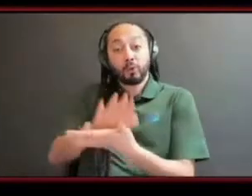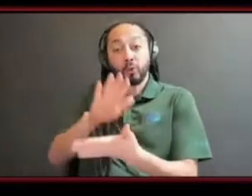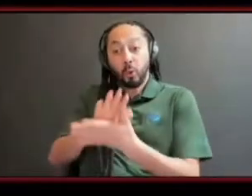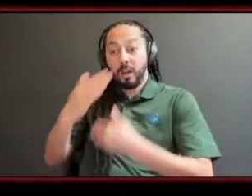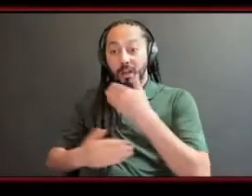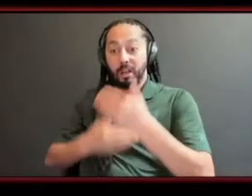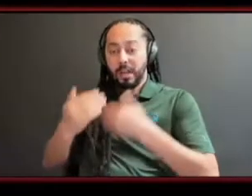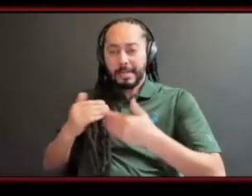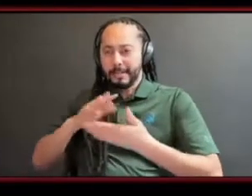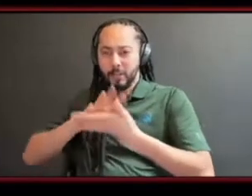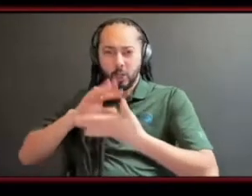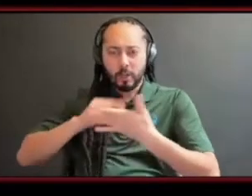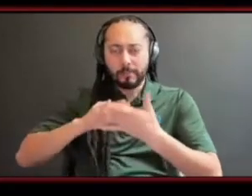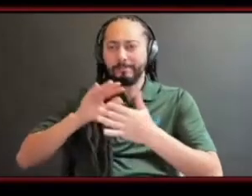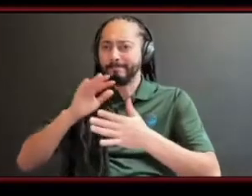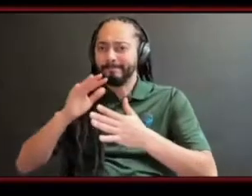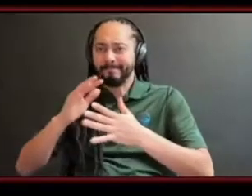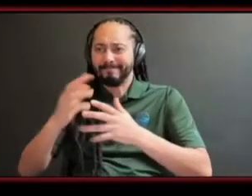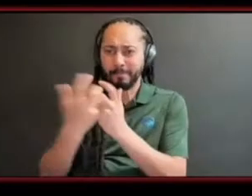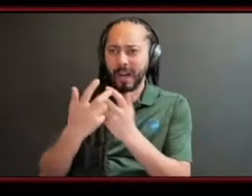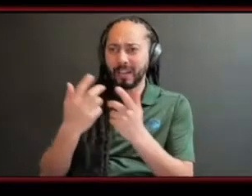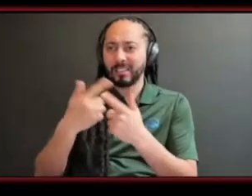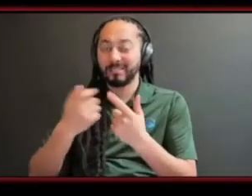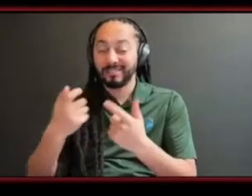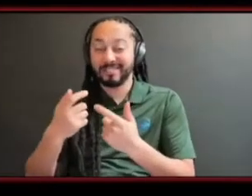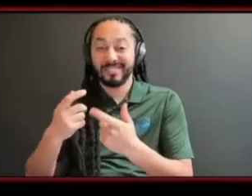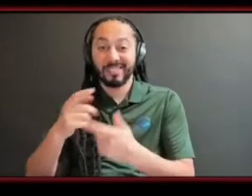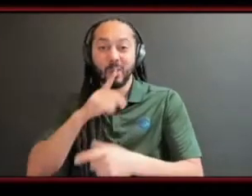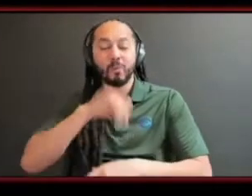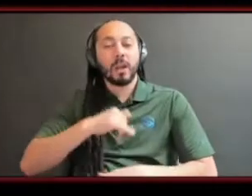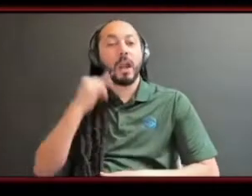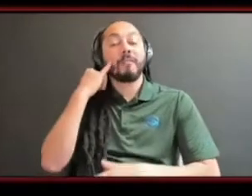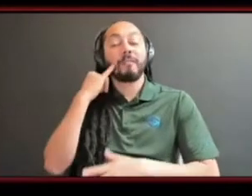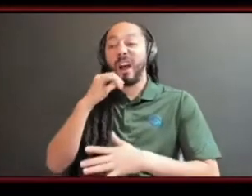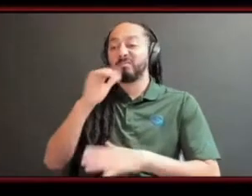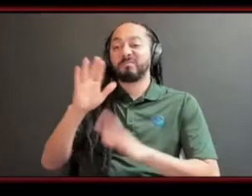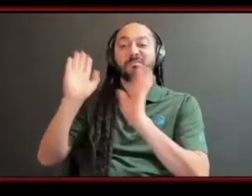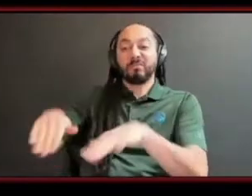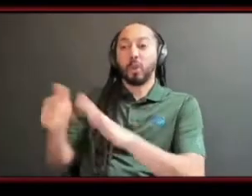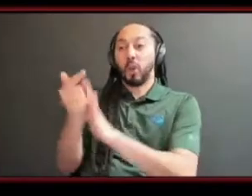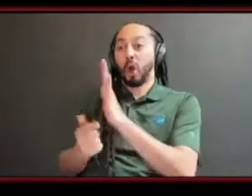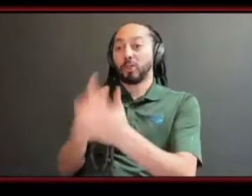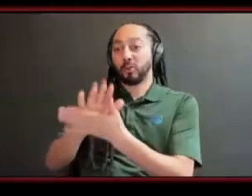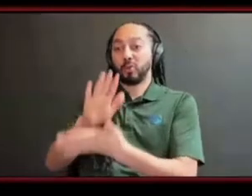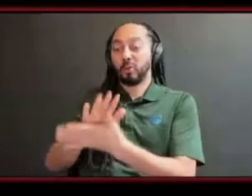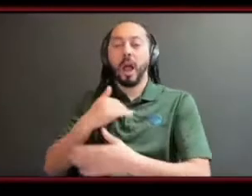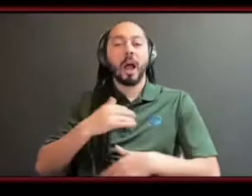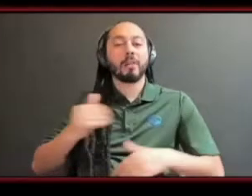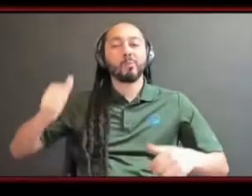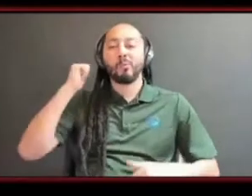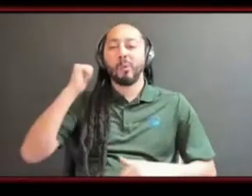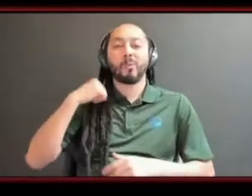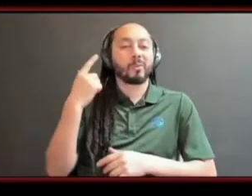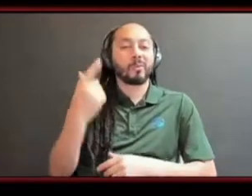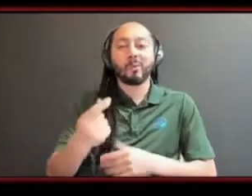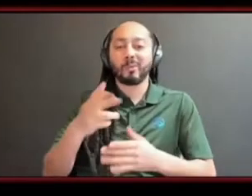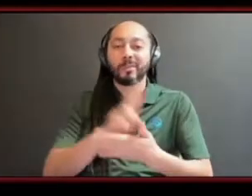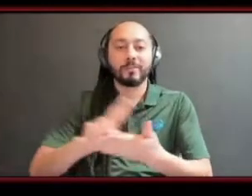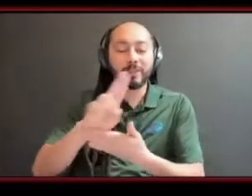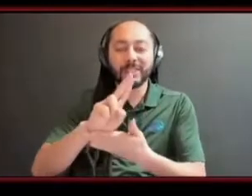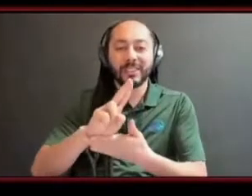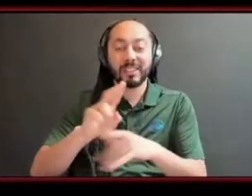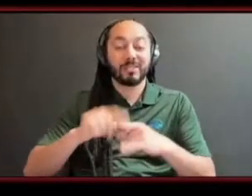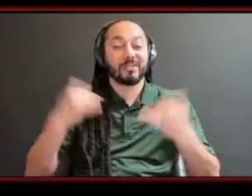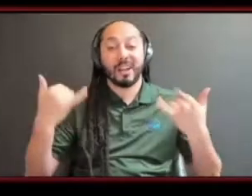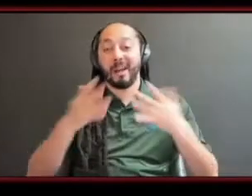if i didn't want to become a lawyer i wouldn't even went to university so it's kind of like um i'm blessed and now i can i can tell my friends and my family